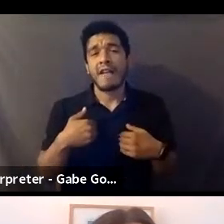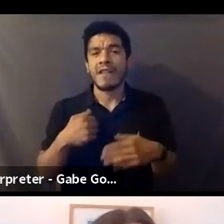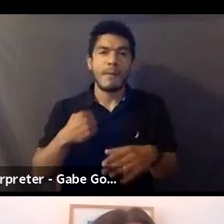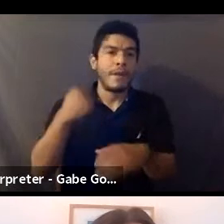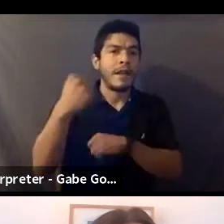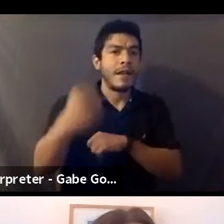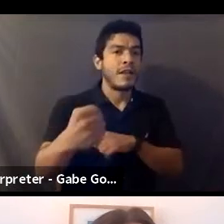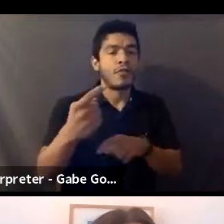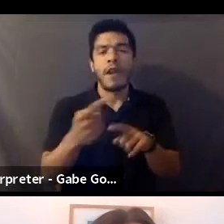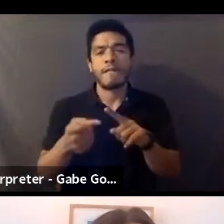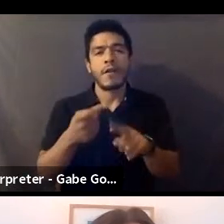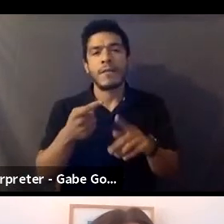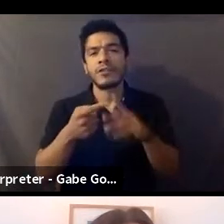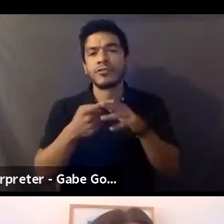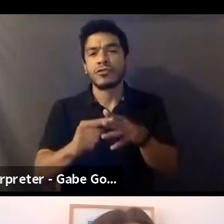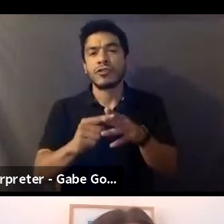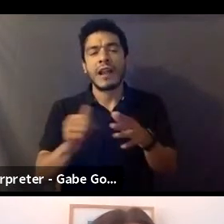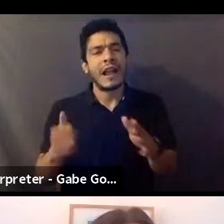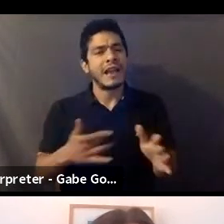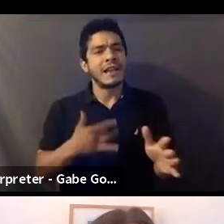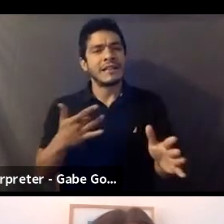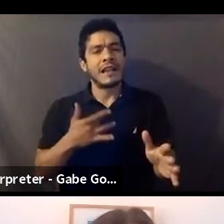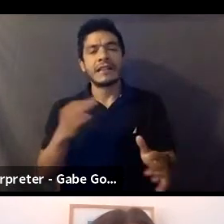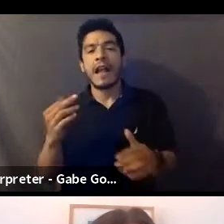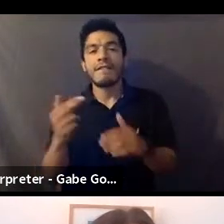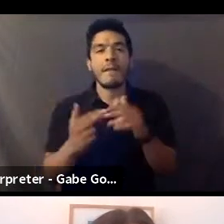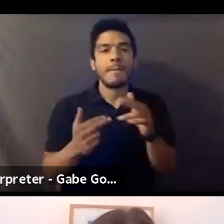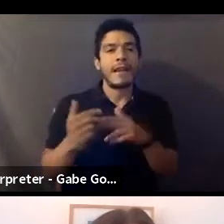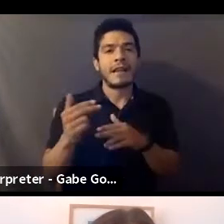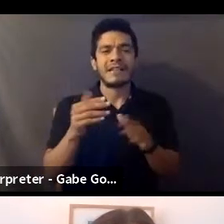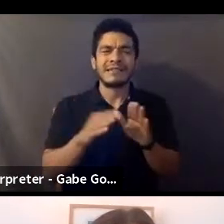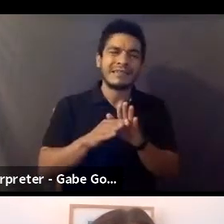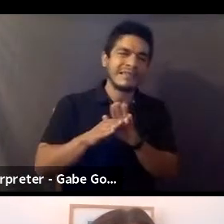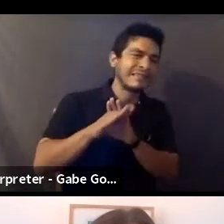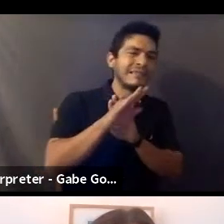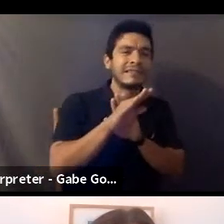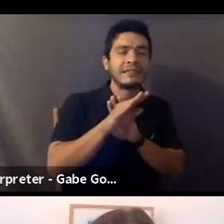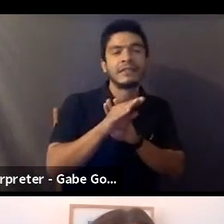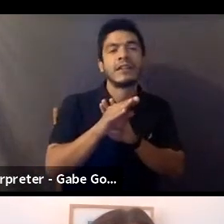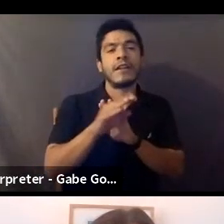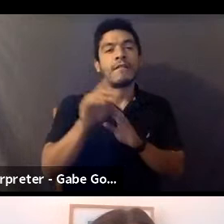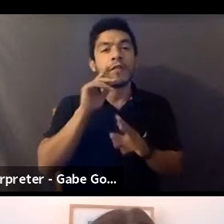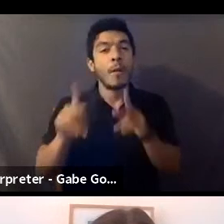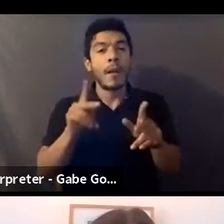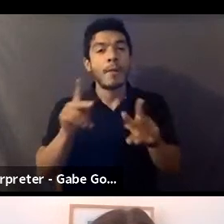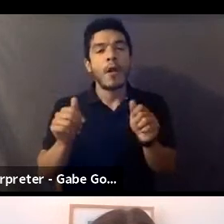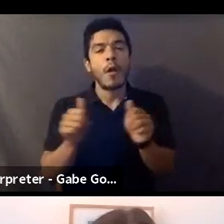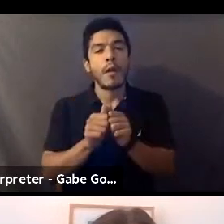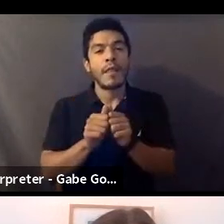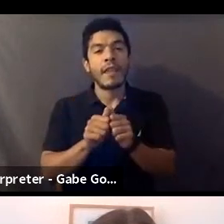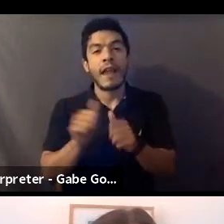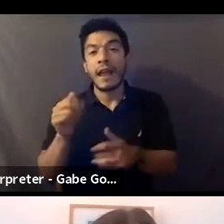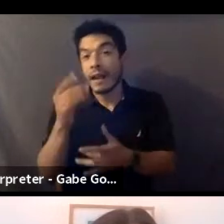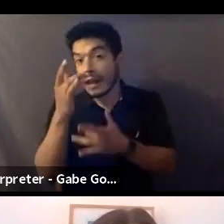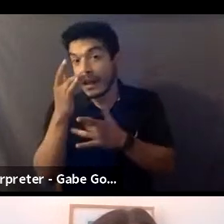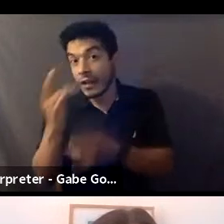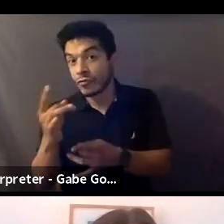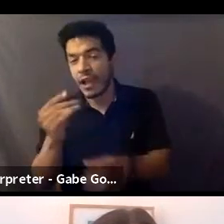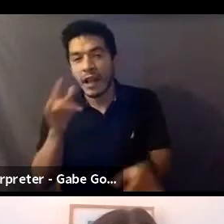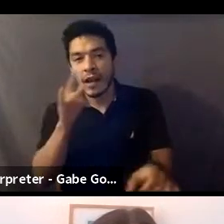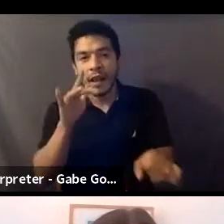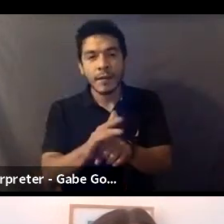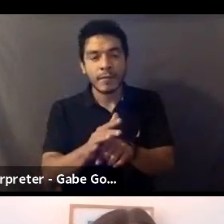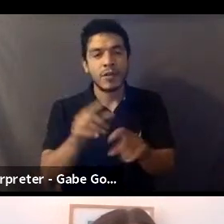the start a sense of building the pipeline for people with an eye and a commitment